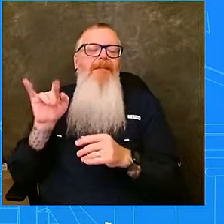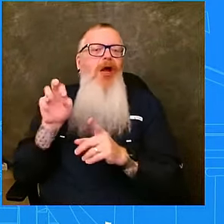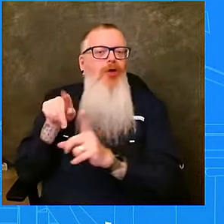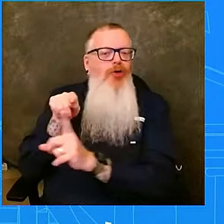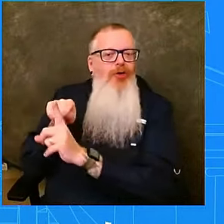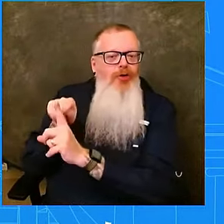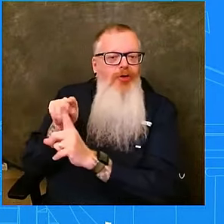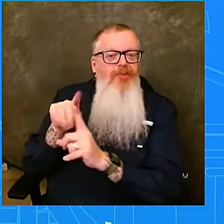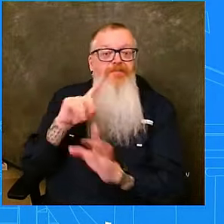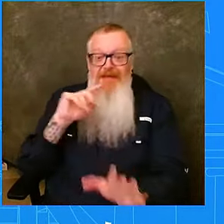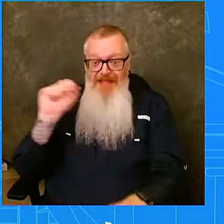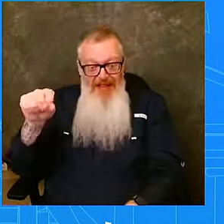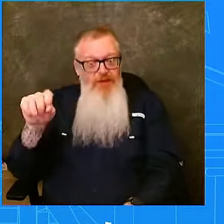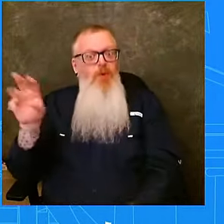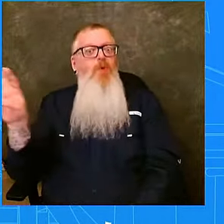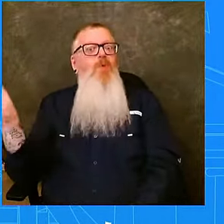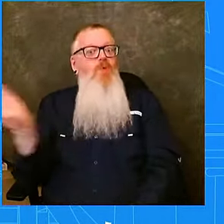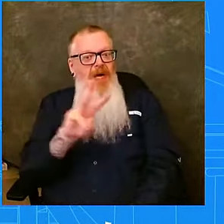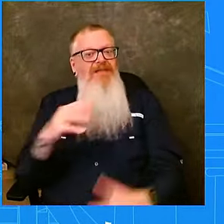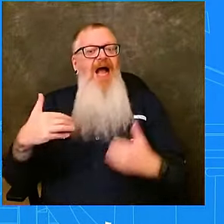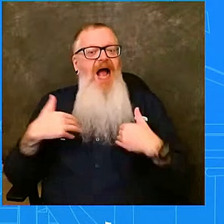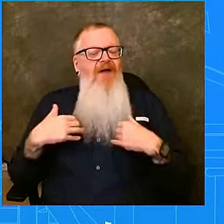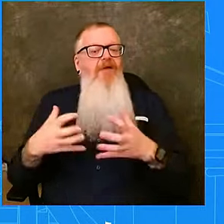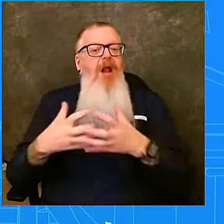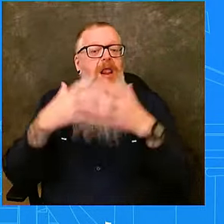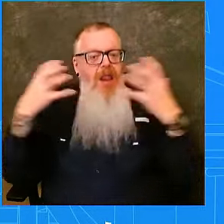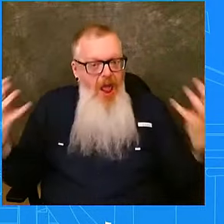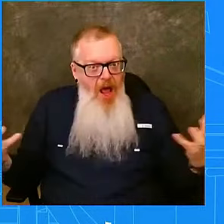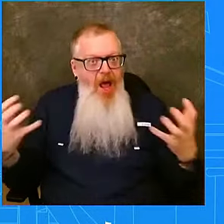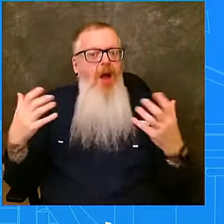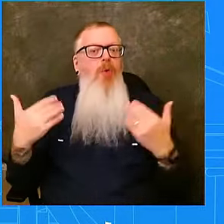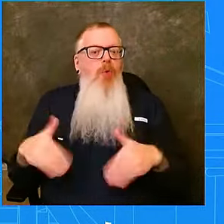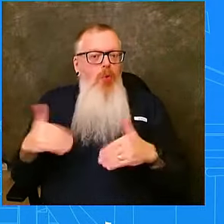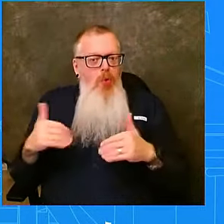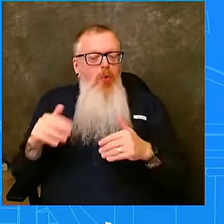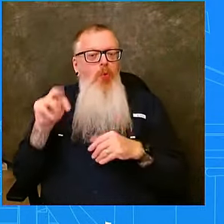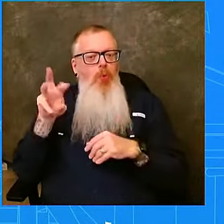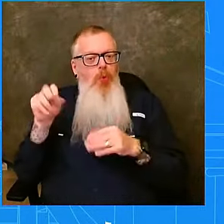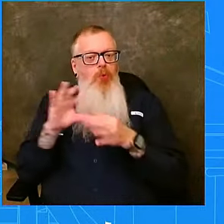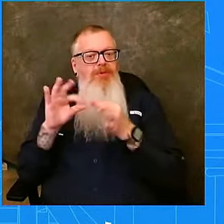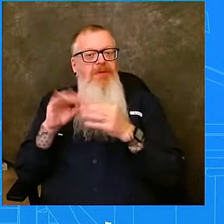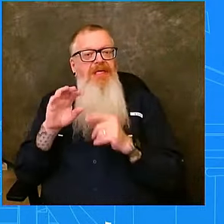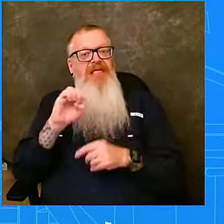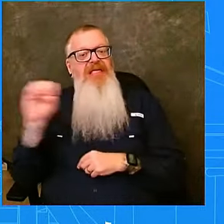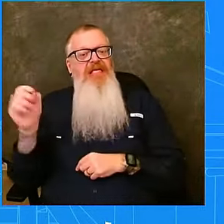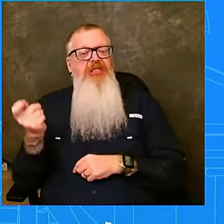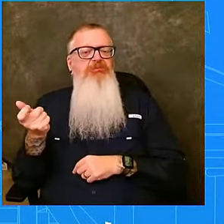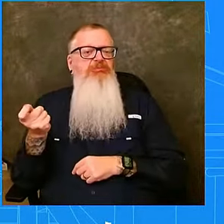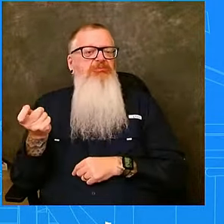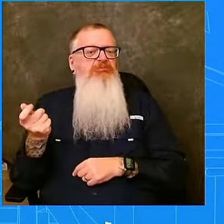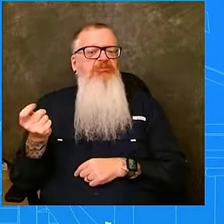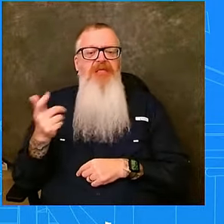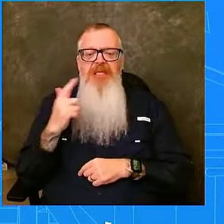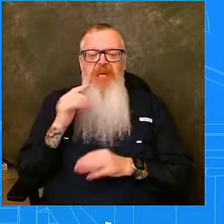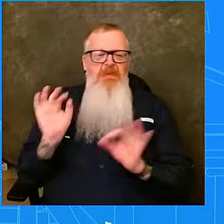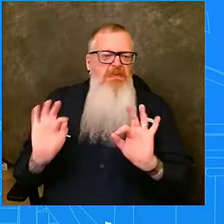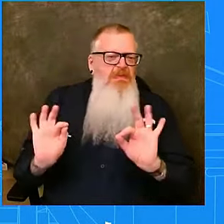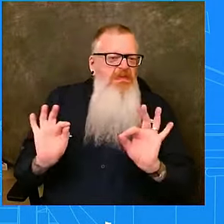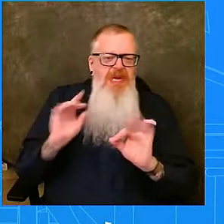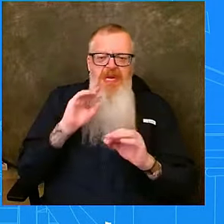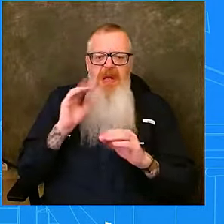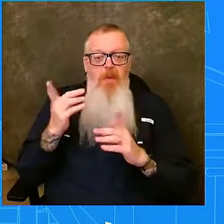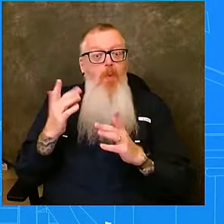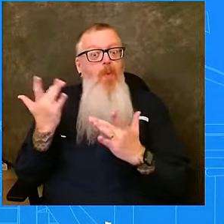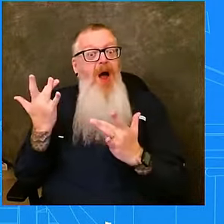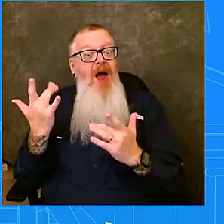east coast is going to have significant threats as well. And that's why I've also got incident management teams right there in the Orlando area